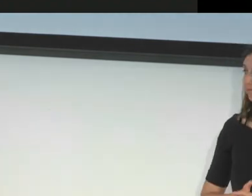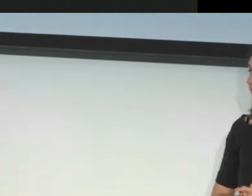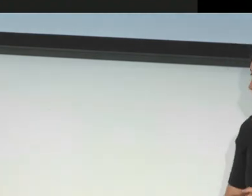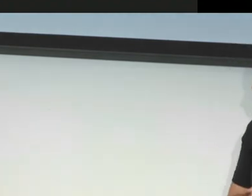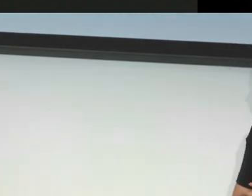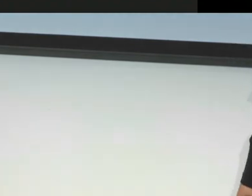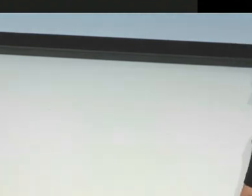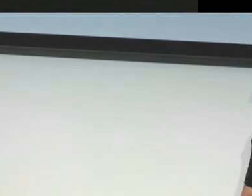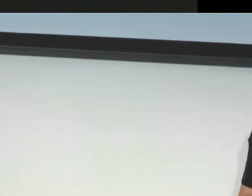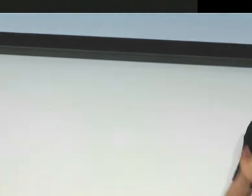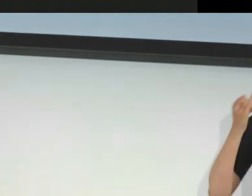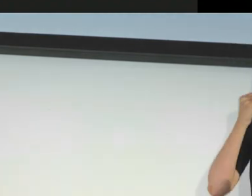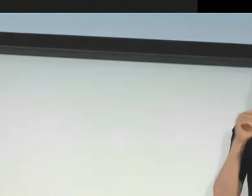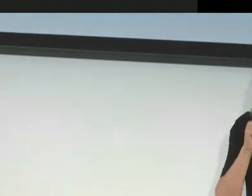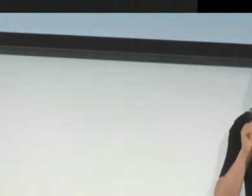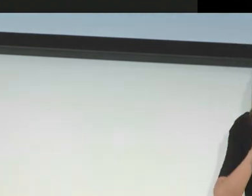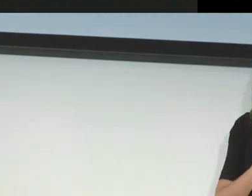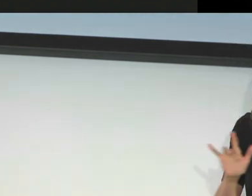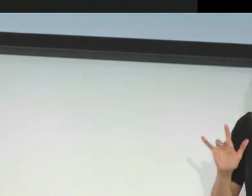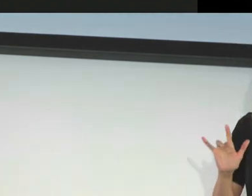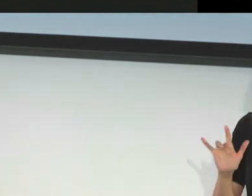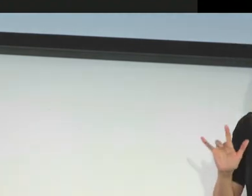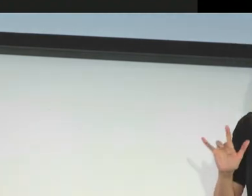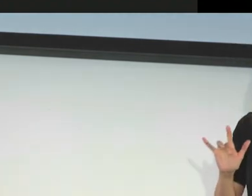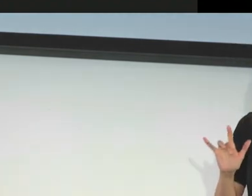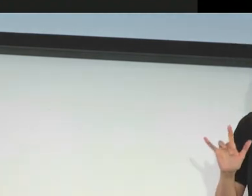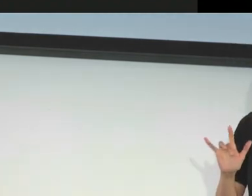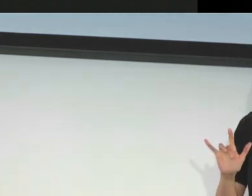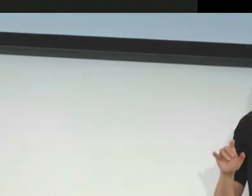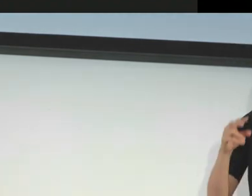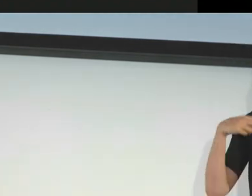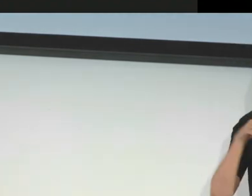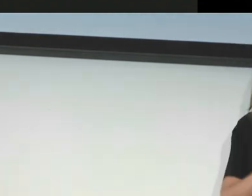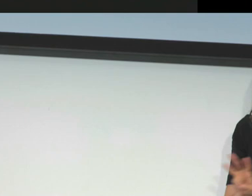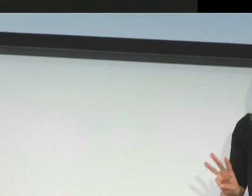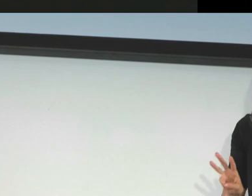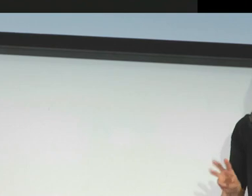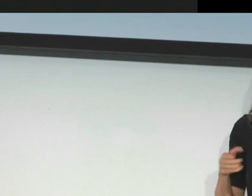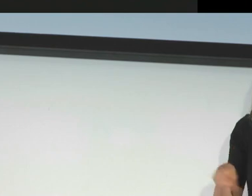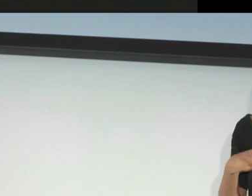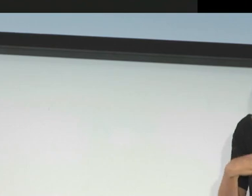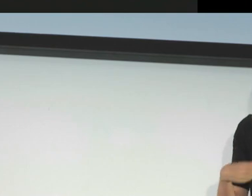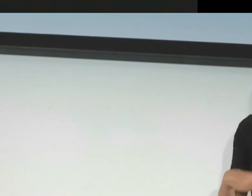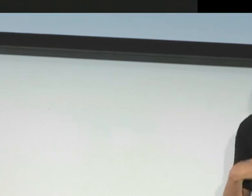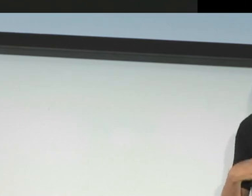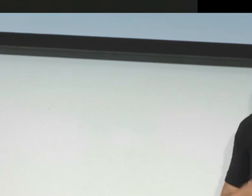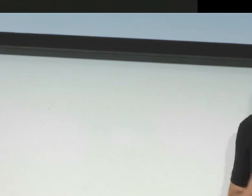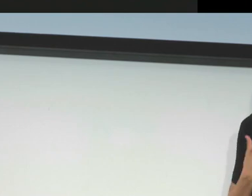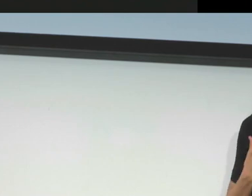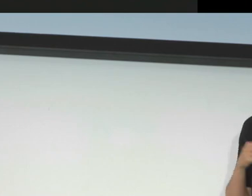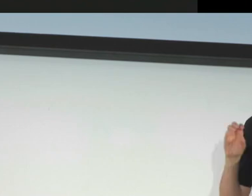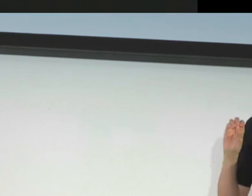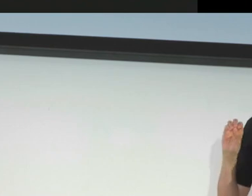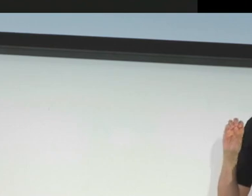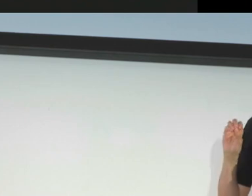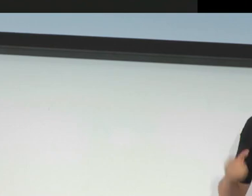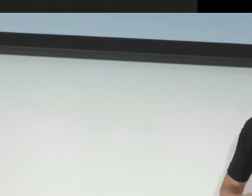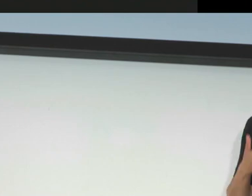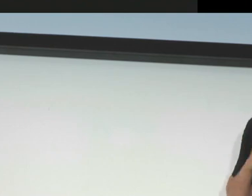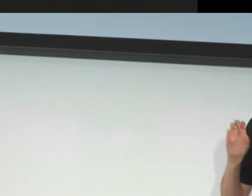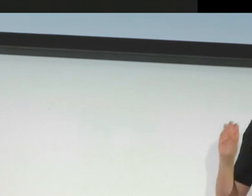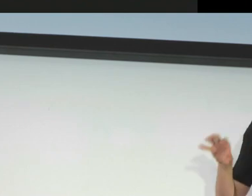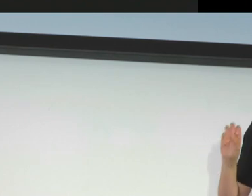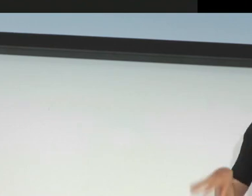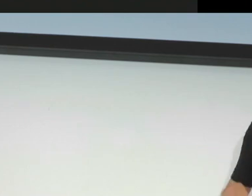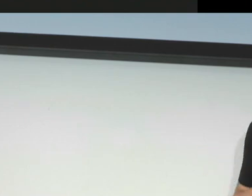one cool thing about it is that if I continue swiping. Call in at lighthouse-sf.org. Email. Detected data. Address.